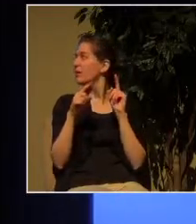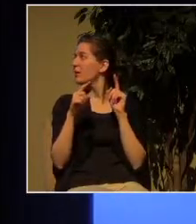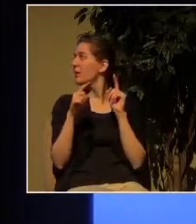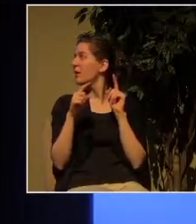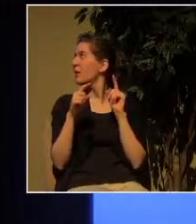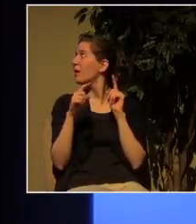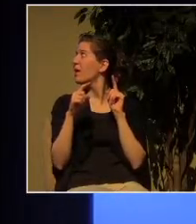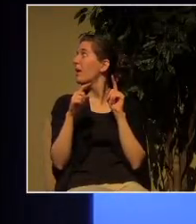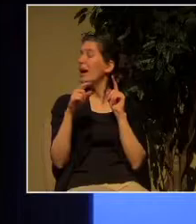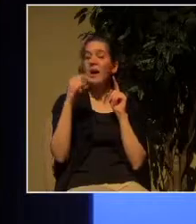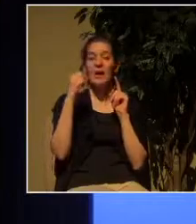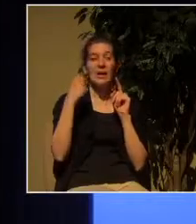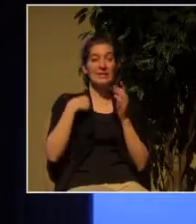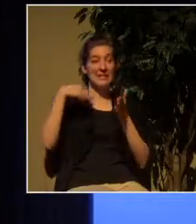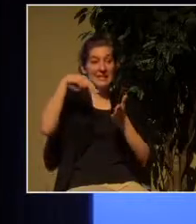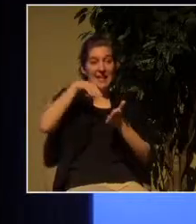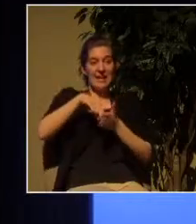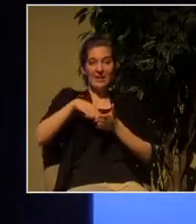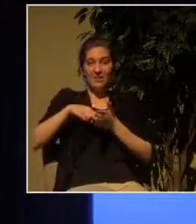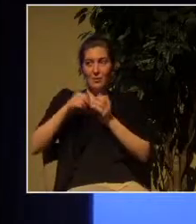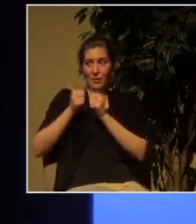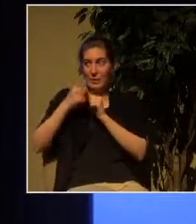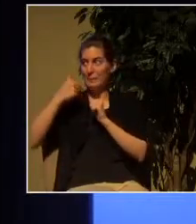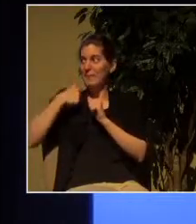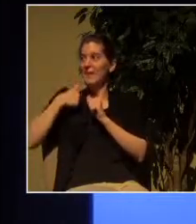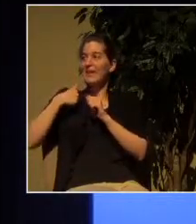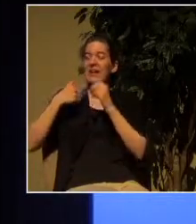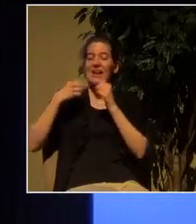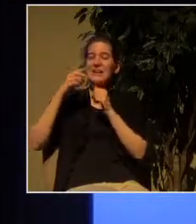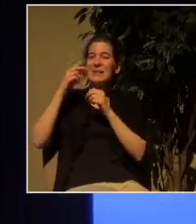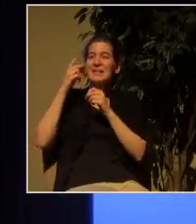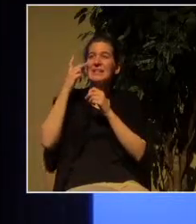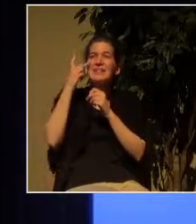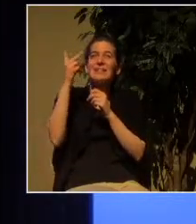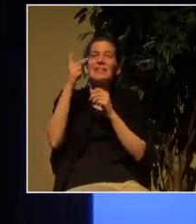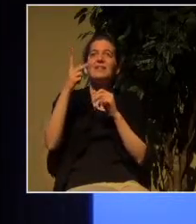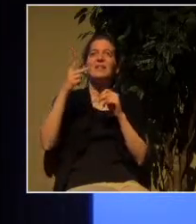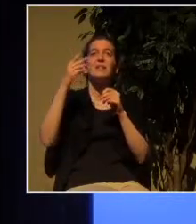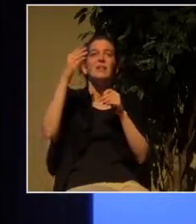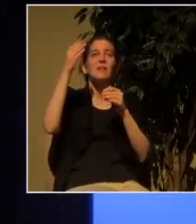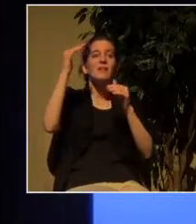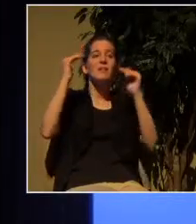really good eyes you can see it is a way scale anybody see that right here?